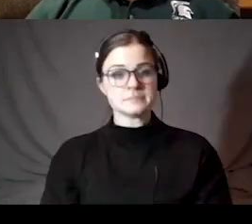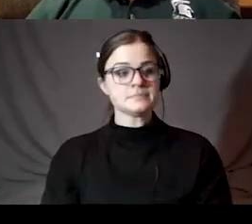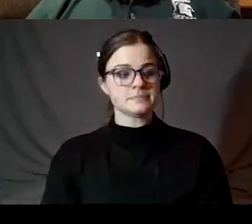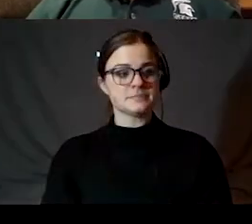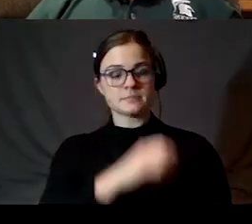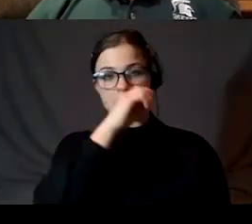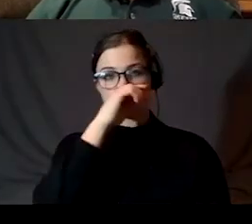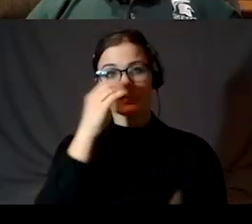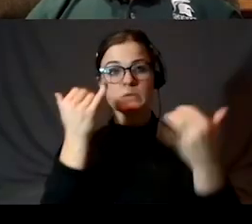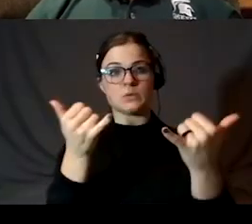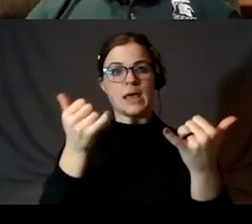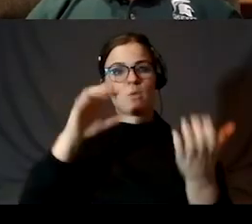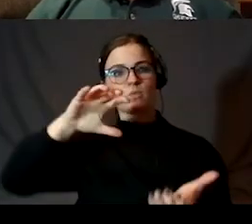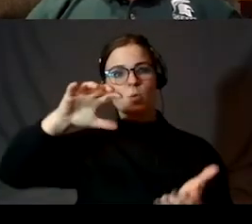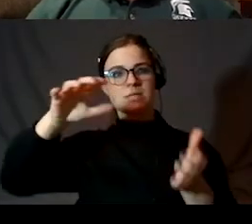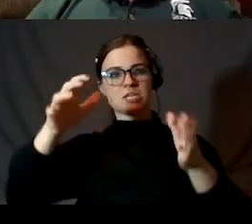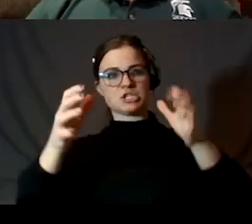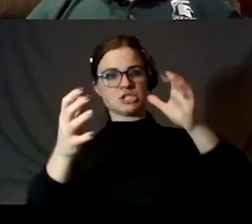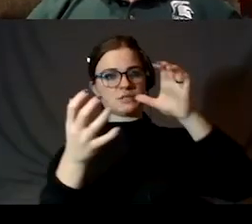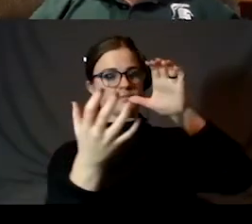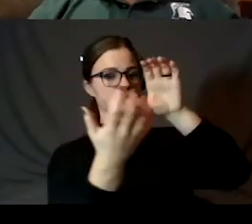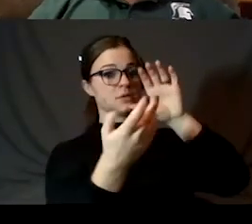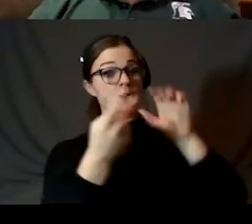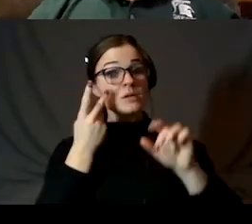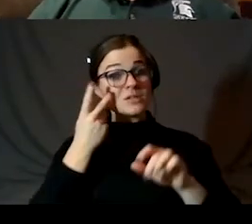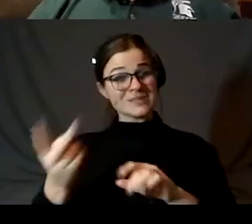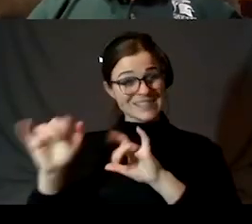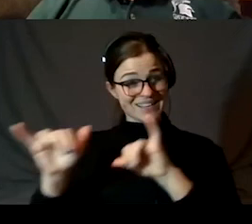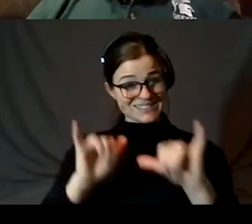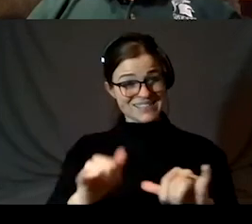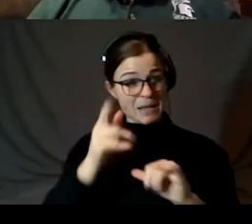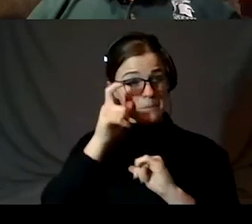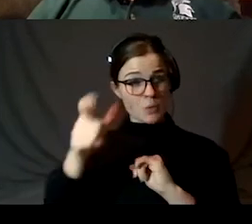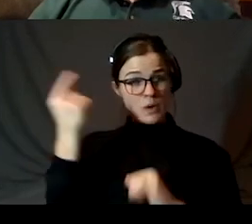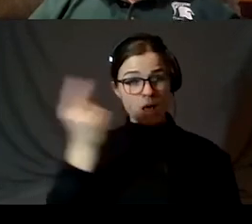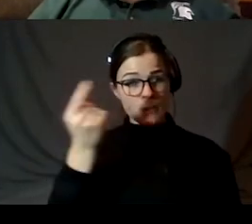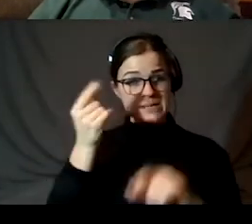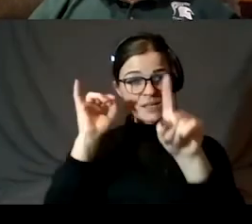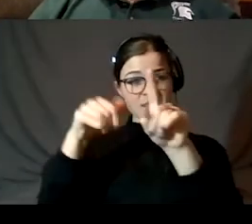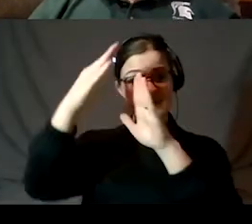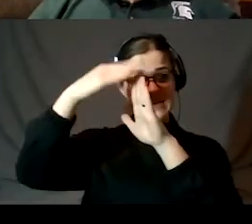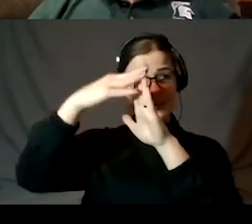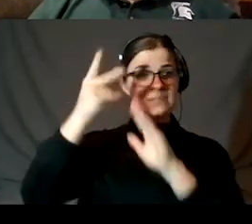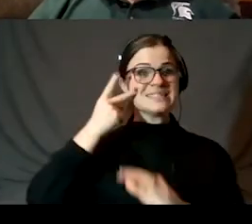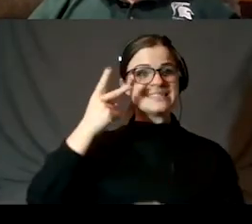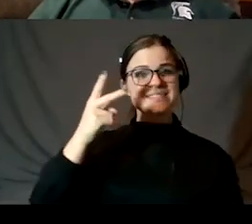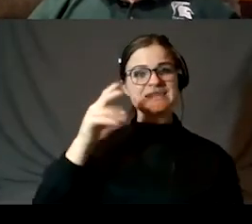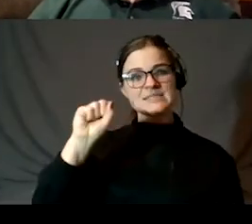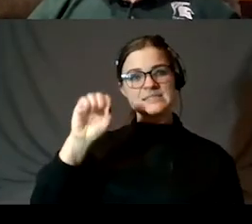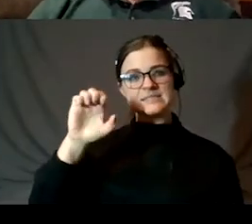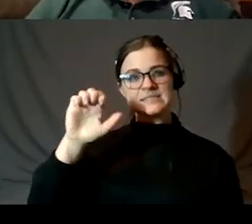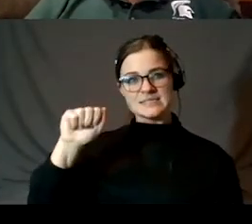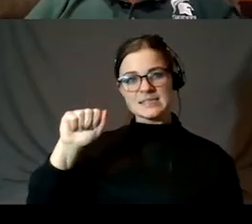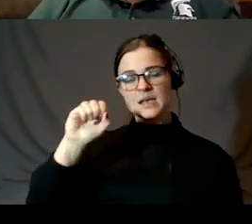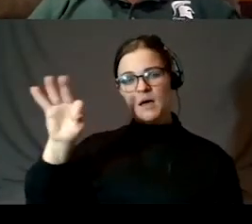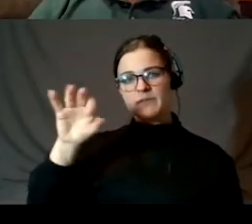rotation. Somebody asked, do we always see the same side of the moon? Well, here's that sea of crises. You can see it there. And this is when we first